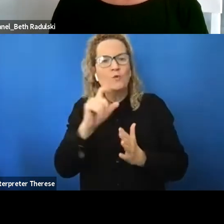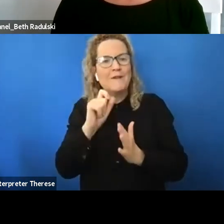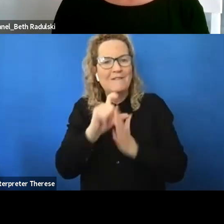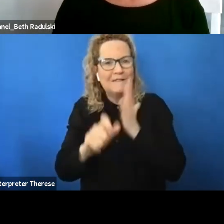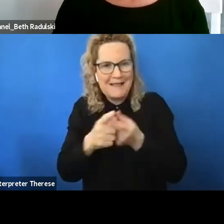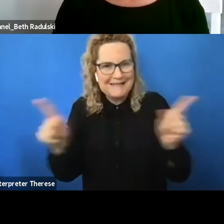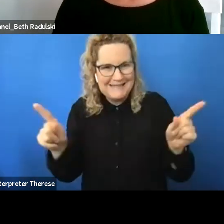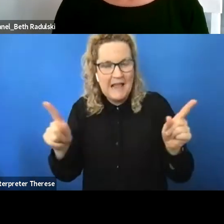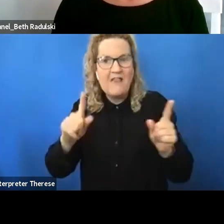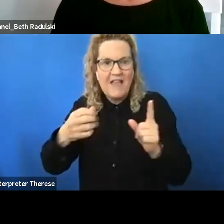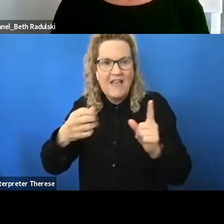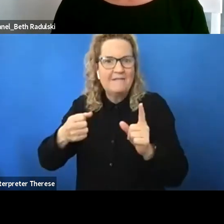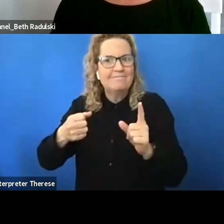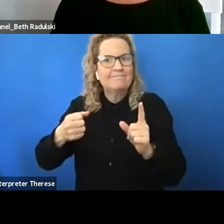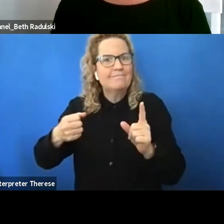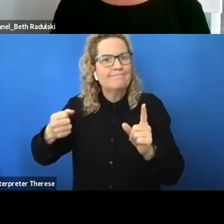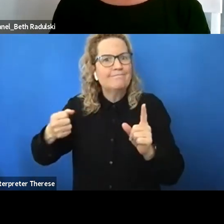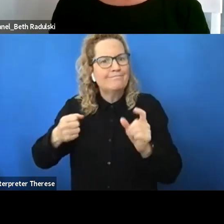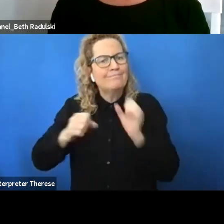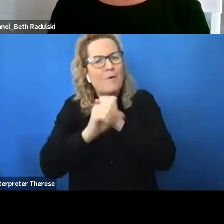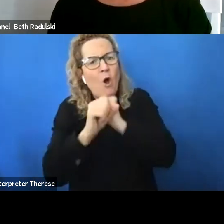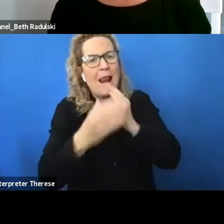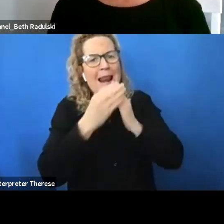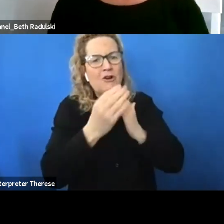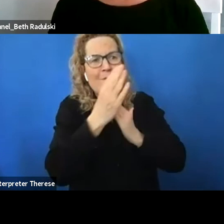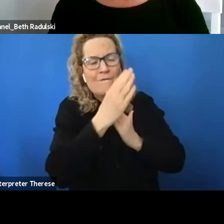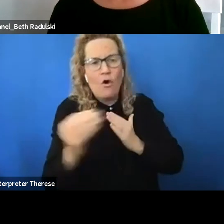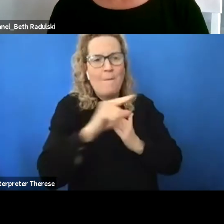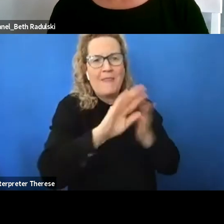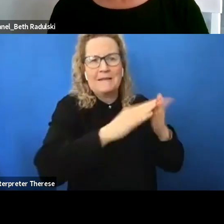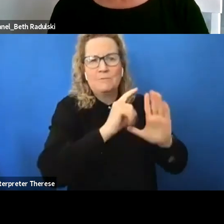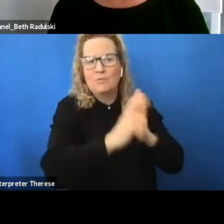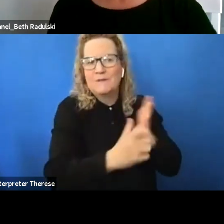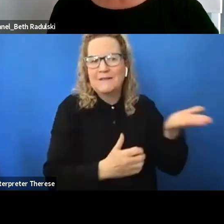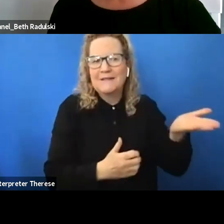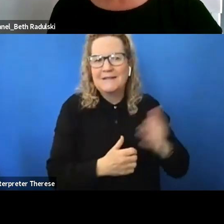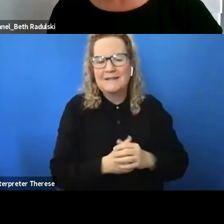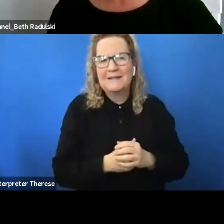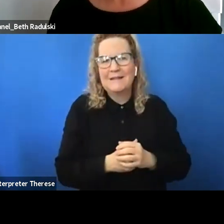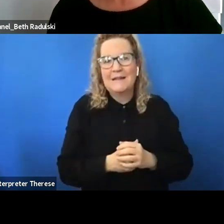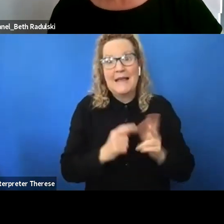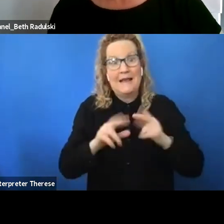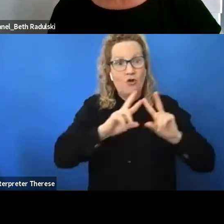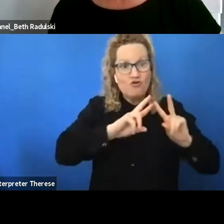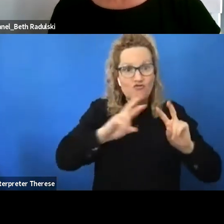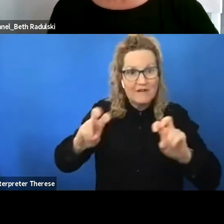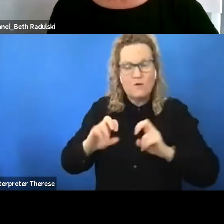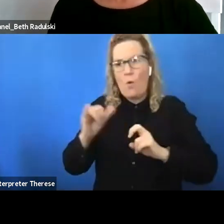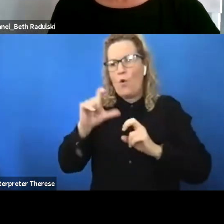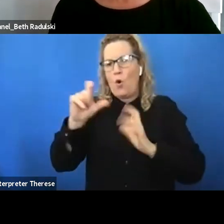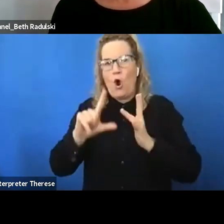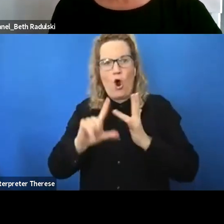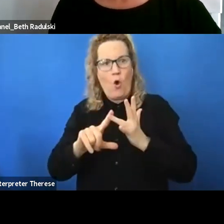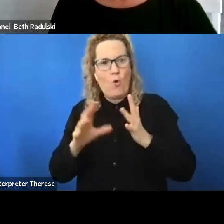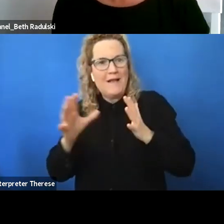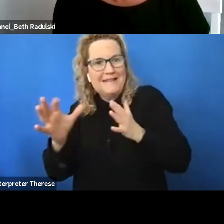the disabled community and to ensure that you know whether you're a researcher and you're co-designing a project with you know